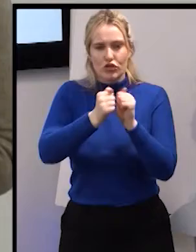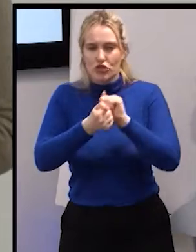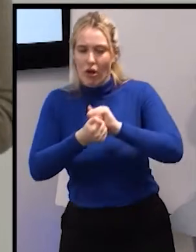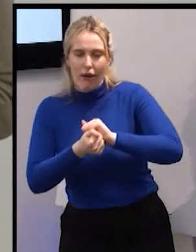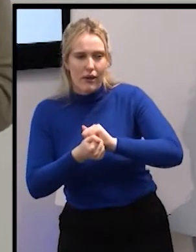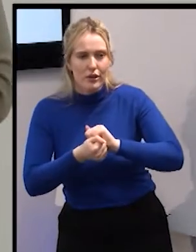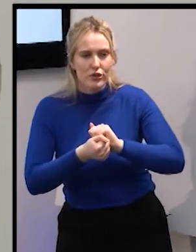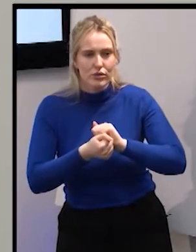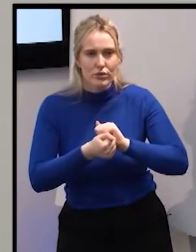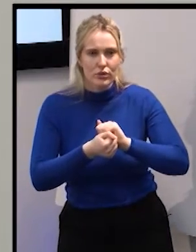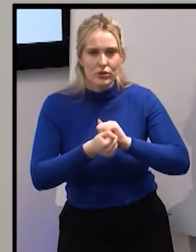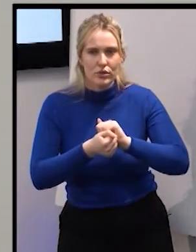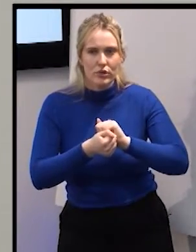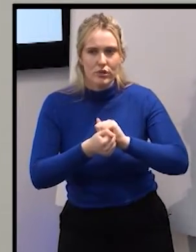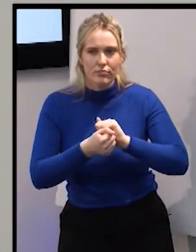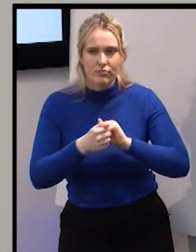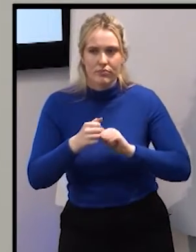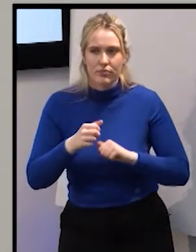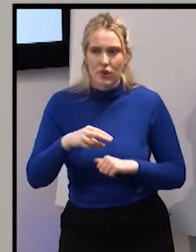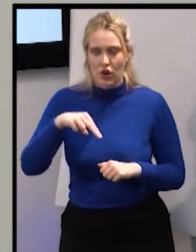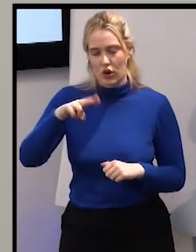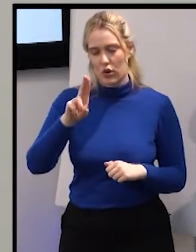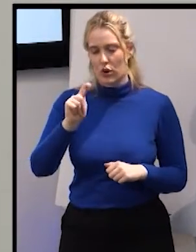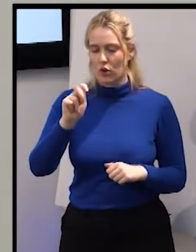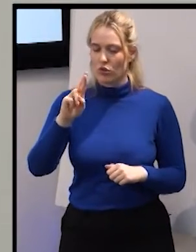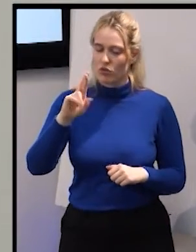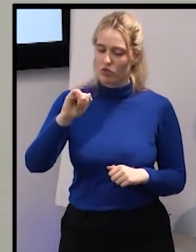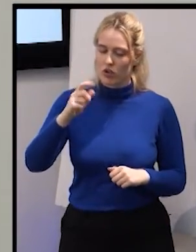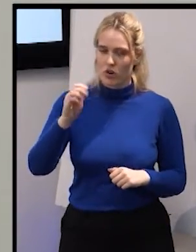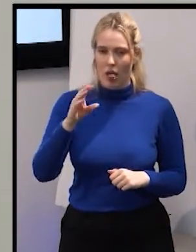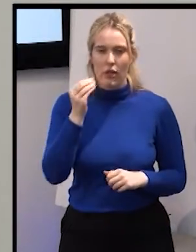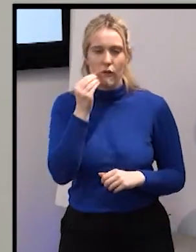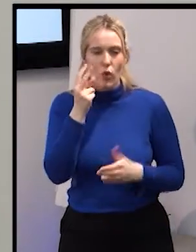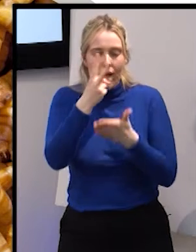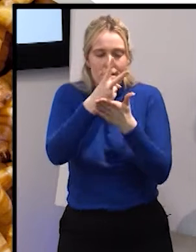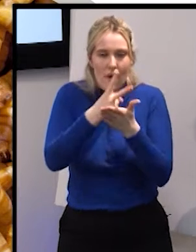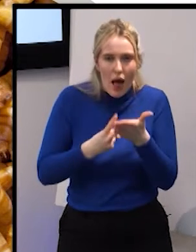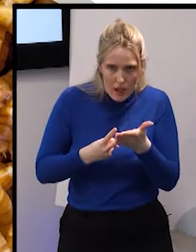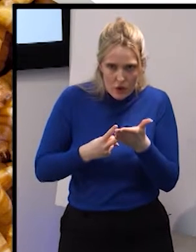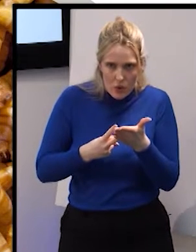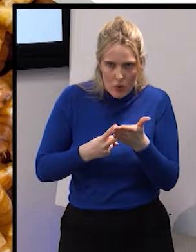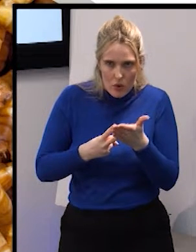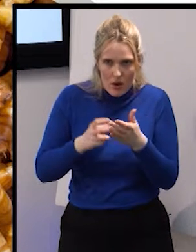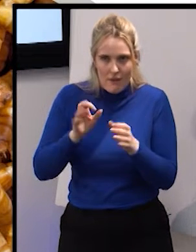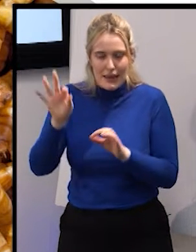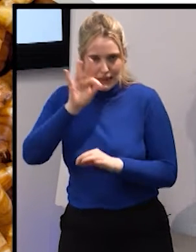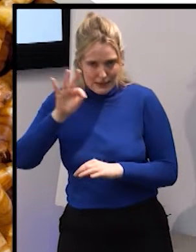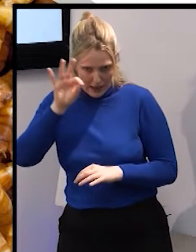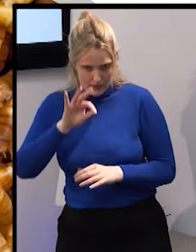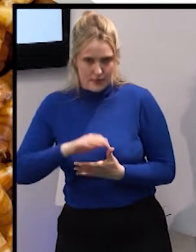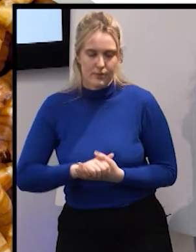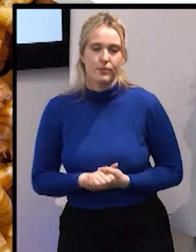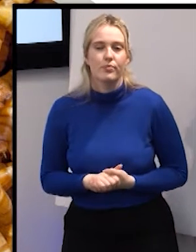the the nutritional value of our male worms and our crickets because we are feeding them